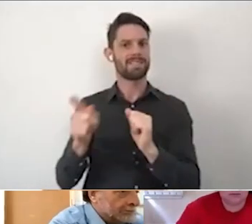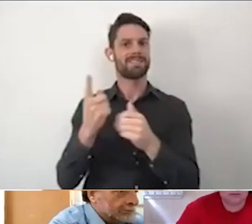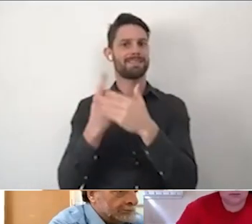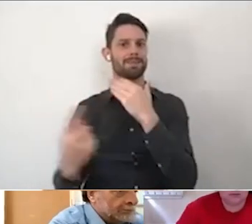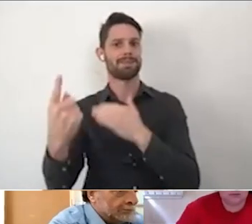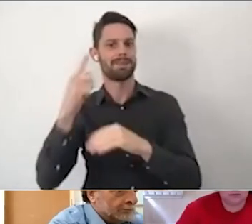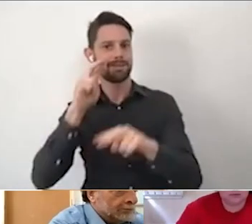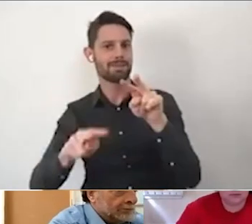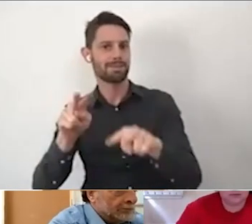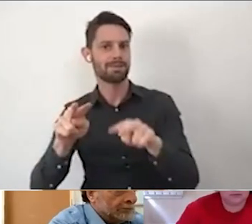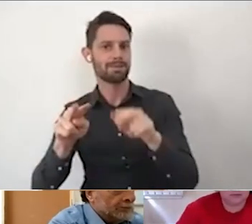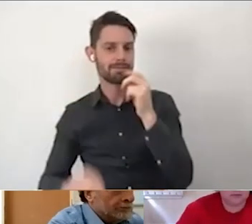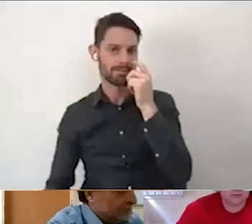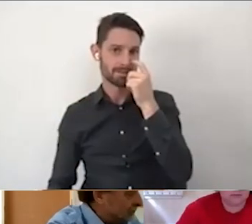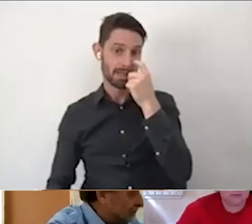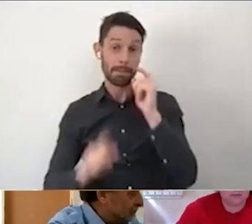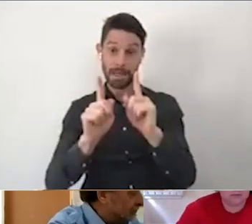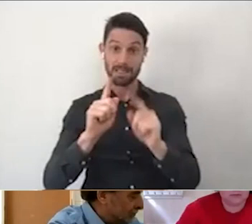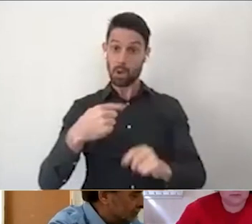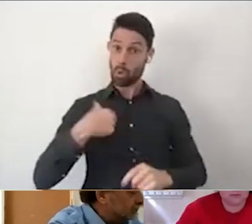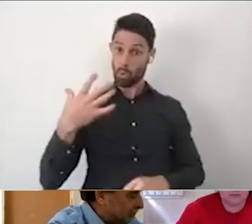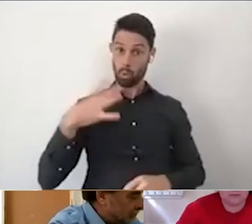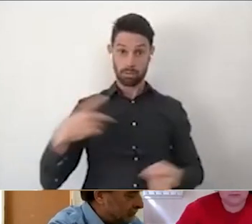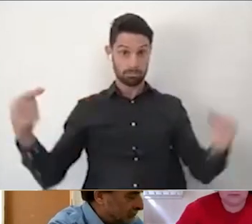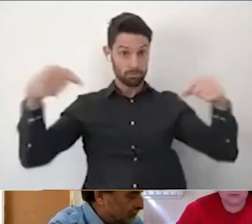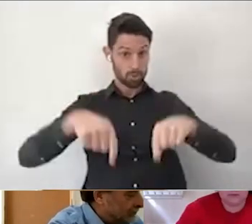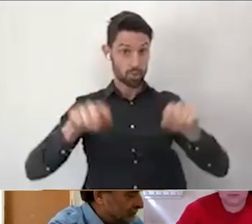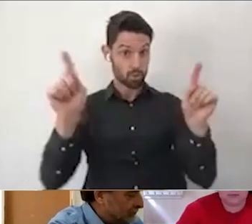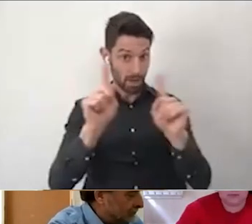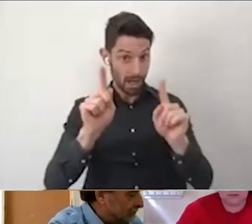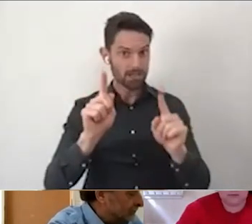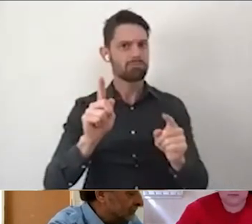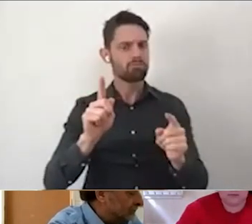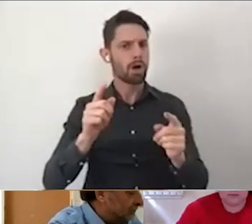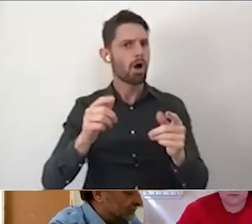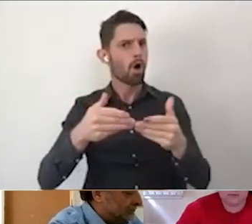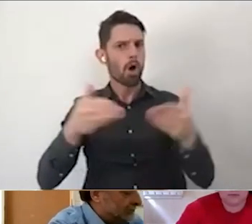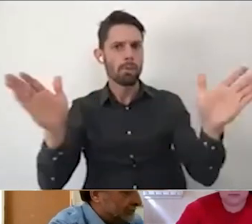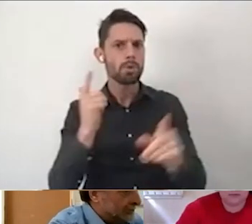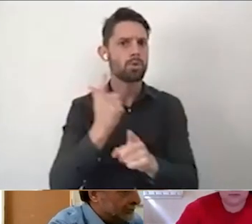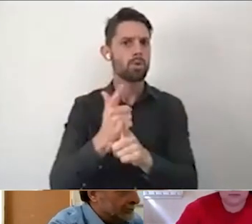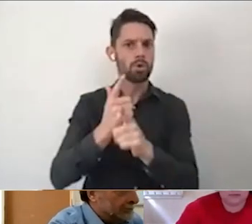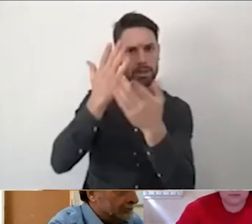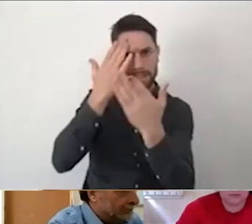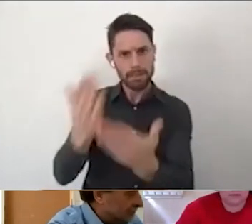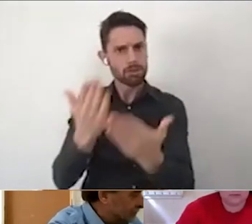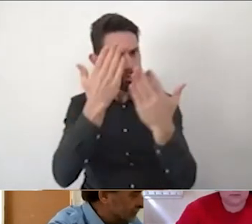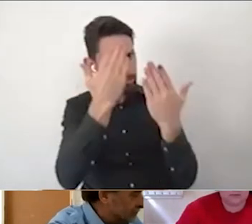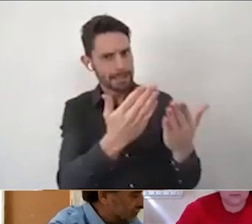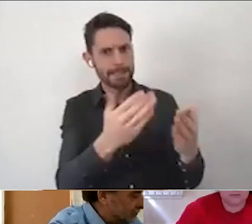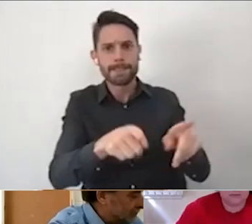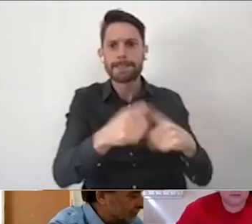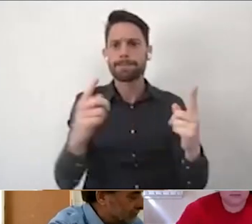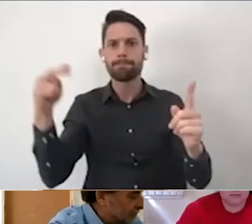that we're here today to be respectful of each other and different opinions and experiences. So,